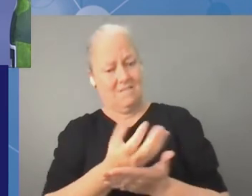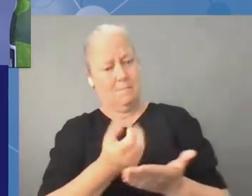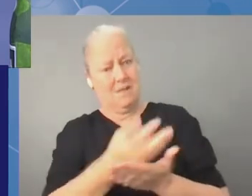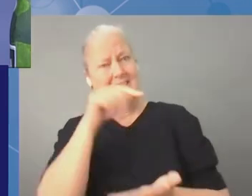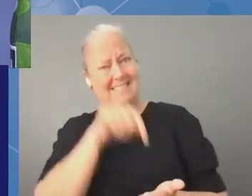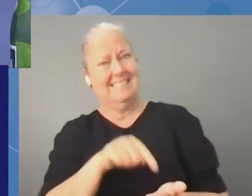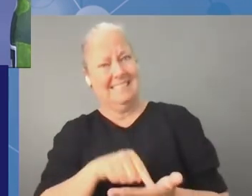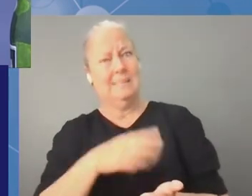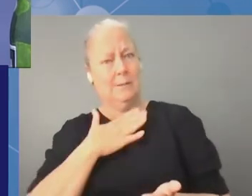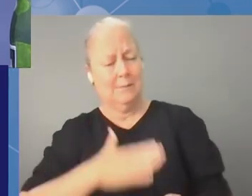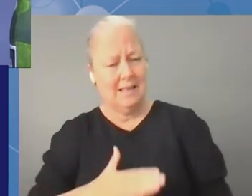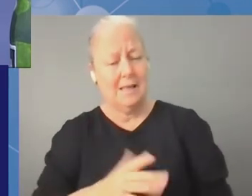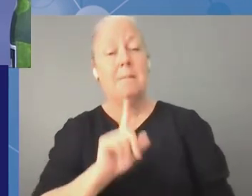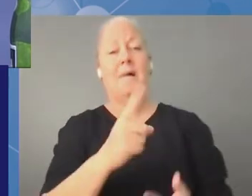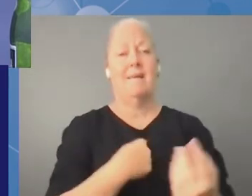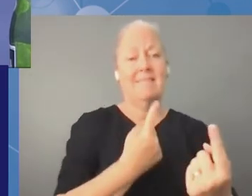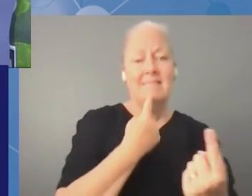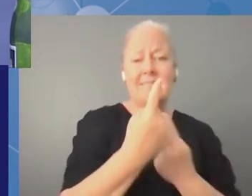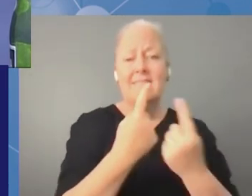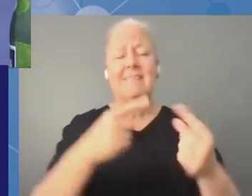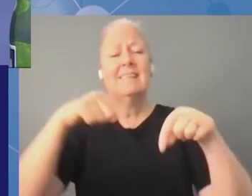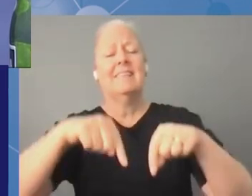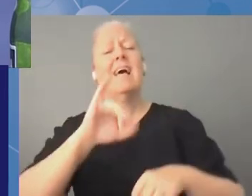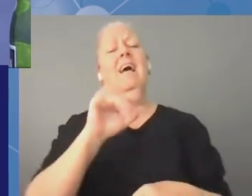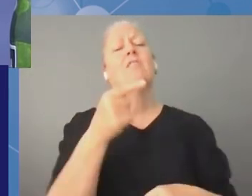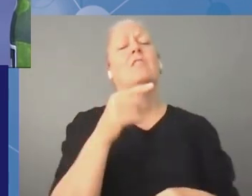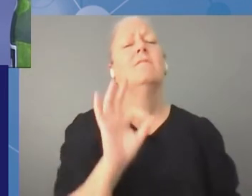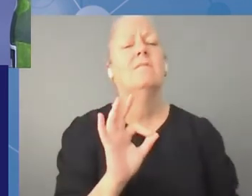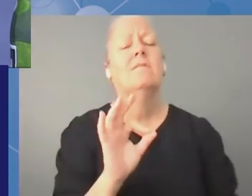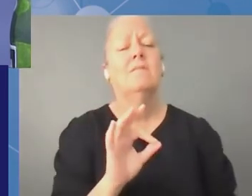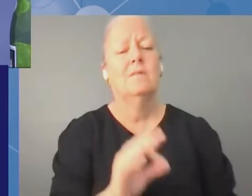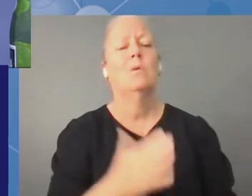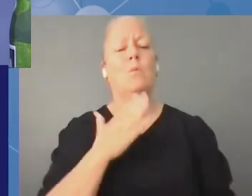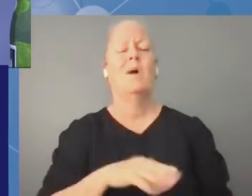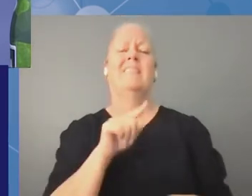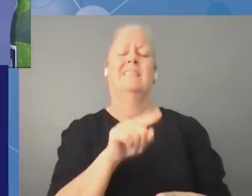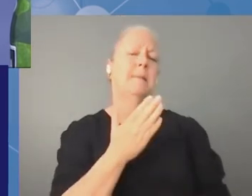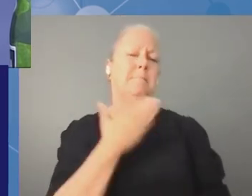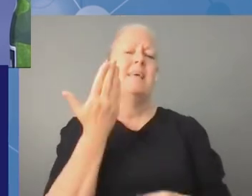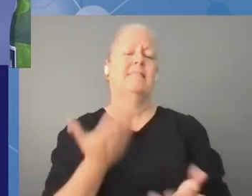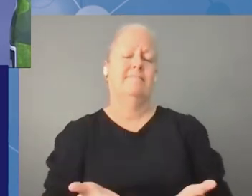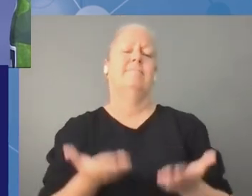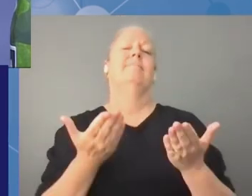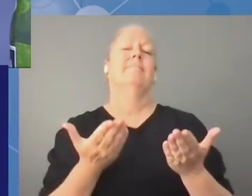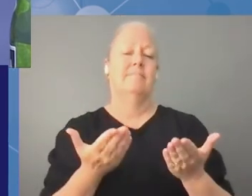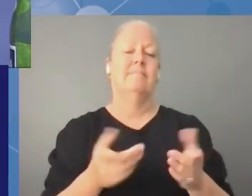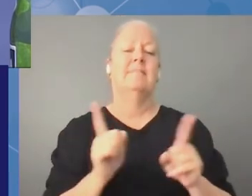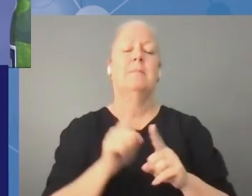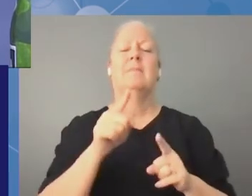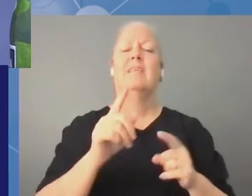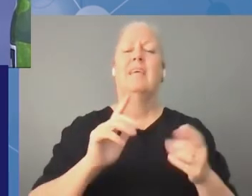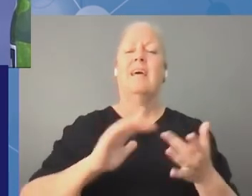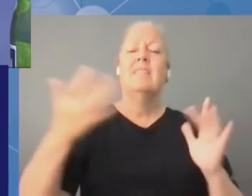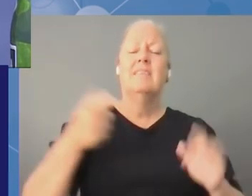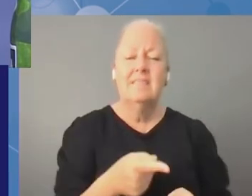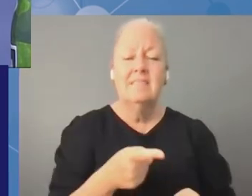is being discussed at the igf that needs to be done more effectively for example the internet shutdown issue it was discussed but